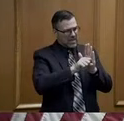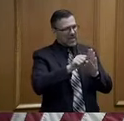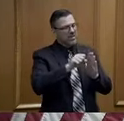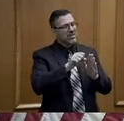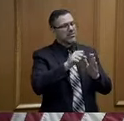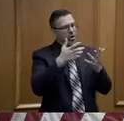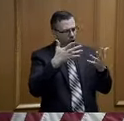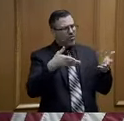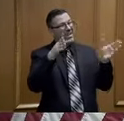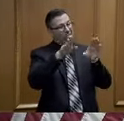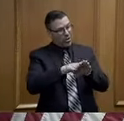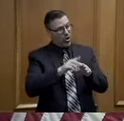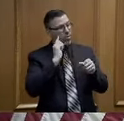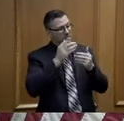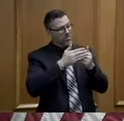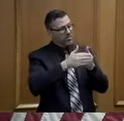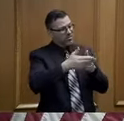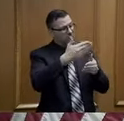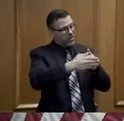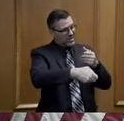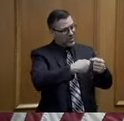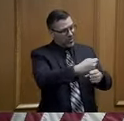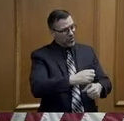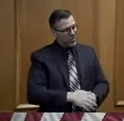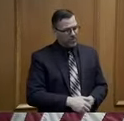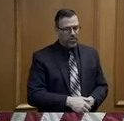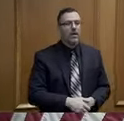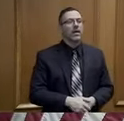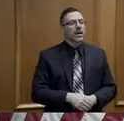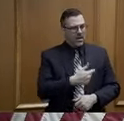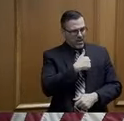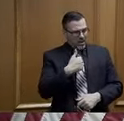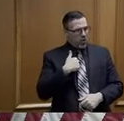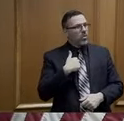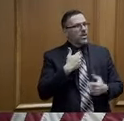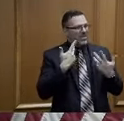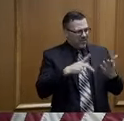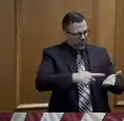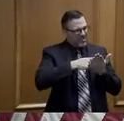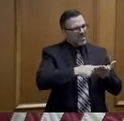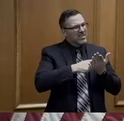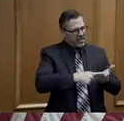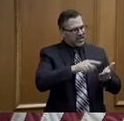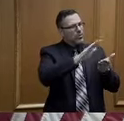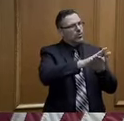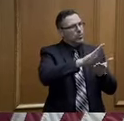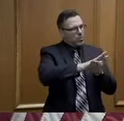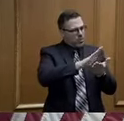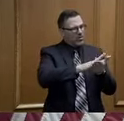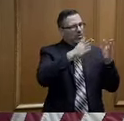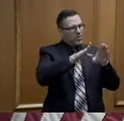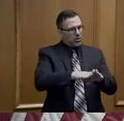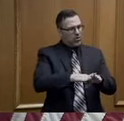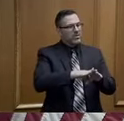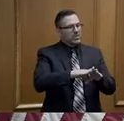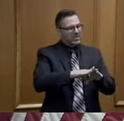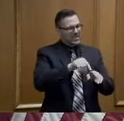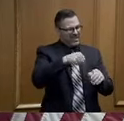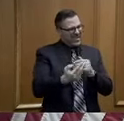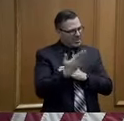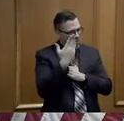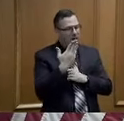Thanks, Marta. We're evaluating that. We had that conversation just this morning because the date is upcoming